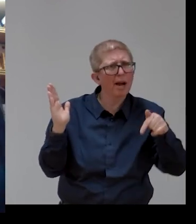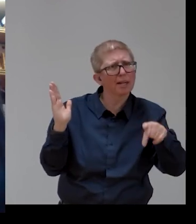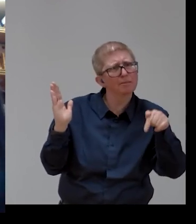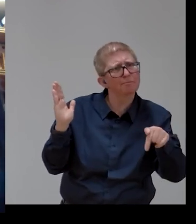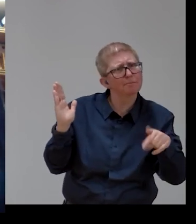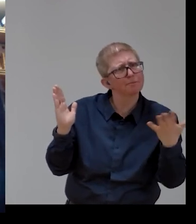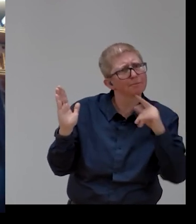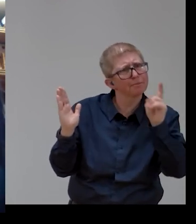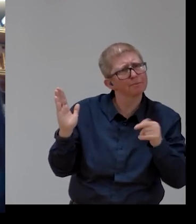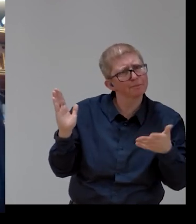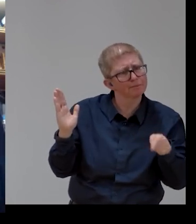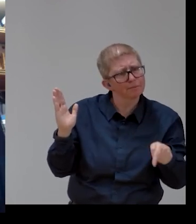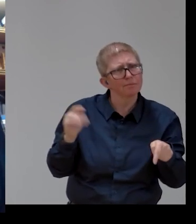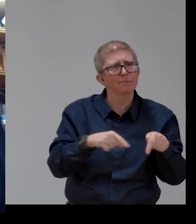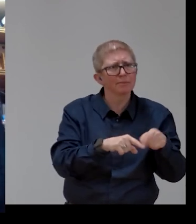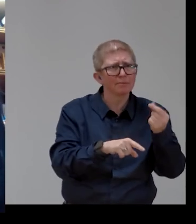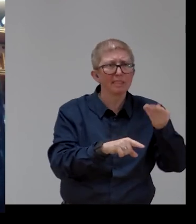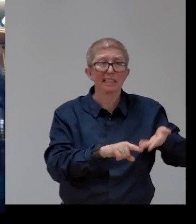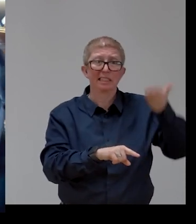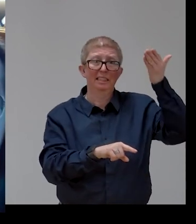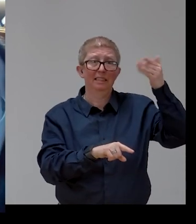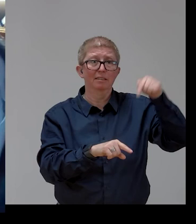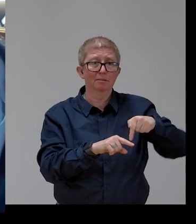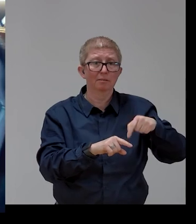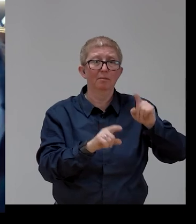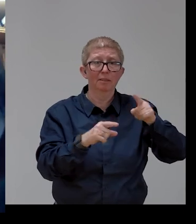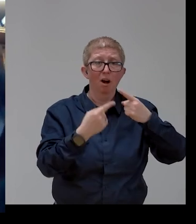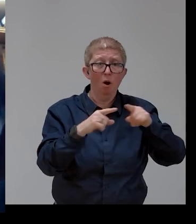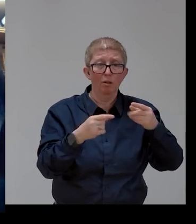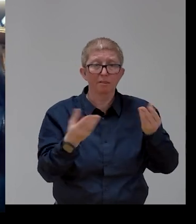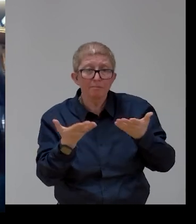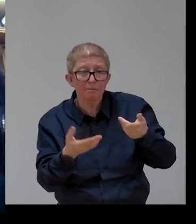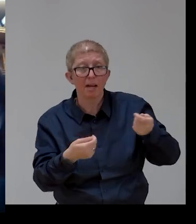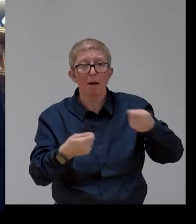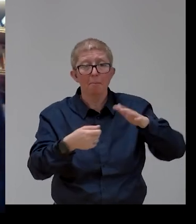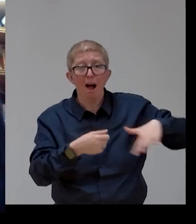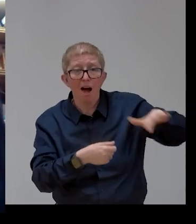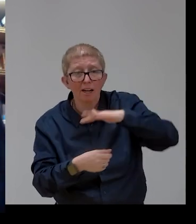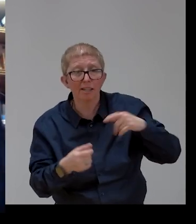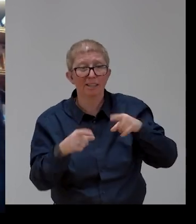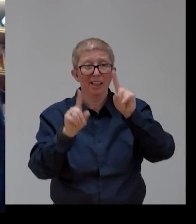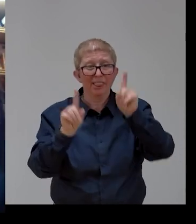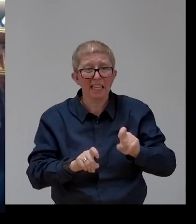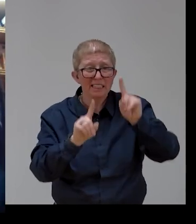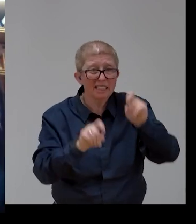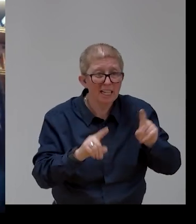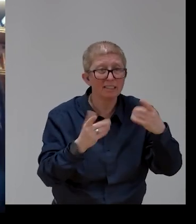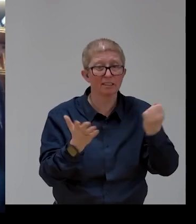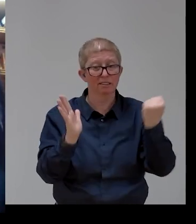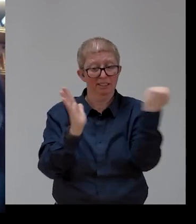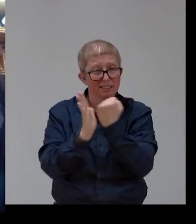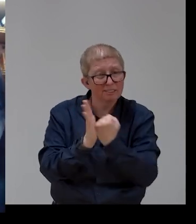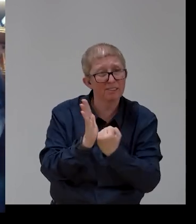elements of those devices. Fragmentations of markets, testing, different certifications, quite a number of things that